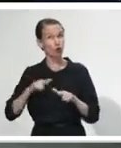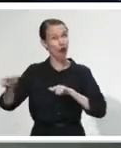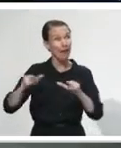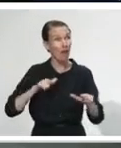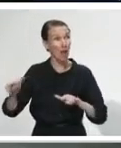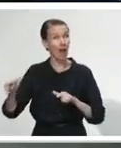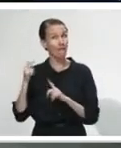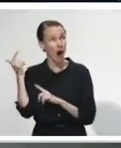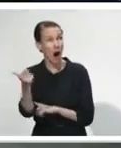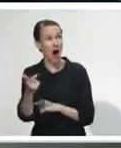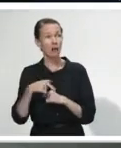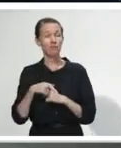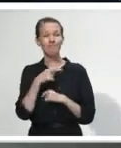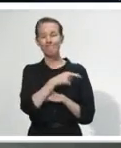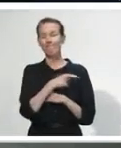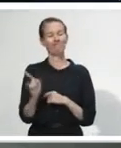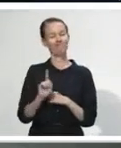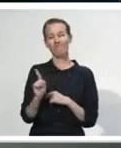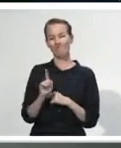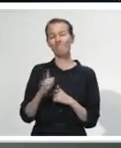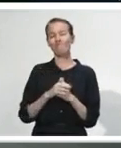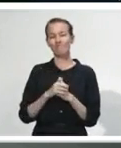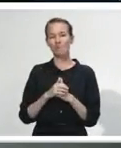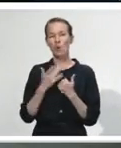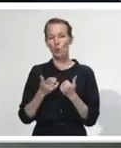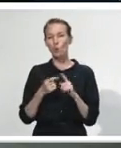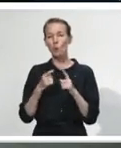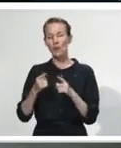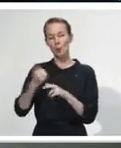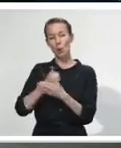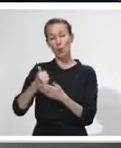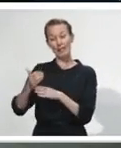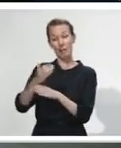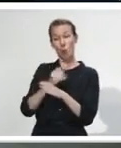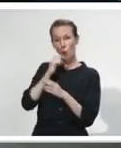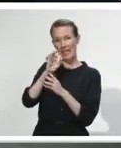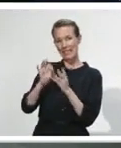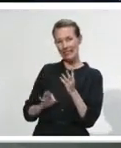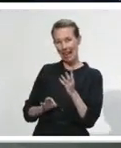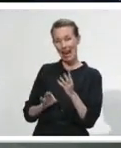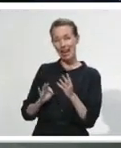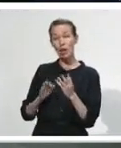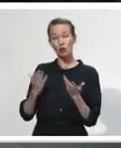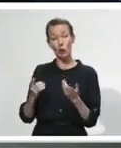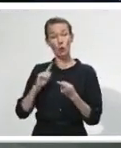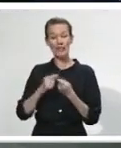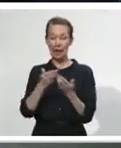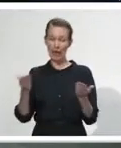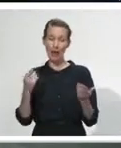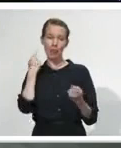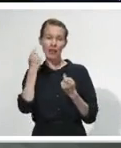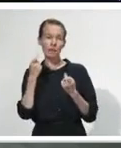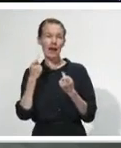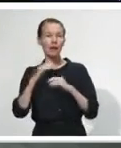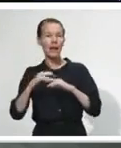have reconfirmed what will be happening at the different alert levels before we've moved into them. We will again give consideration specifically to the settings of alert level